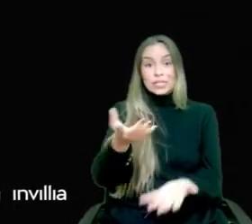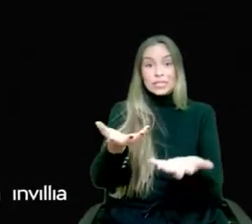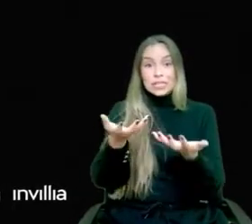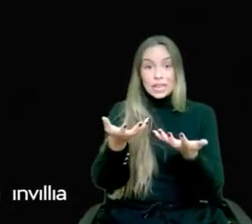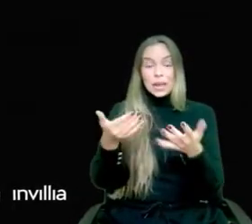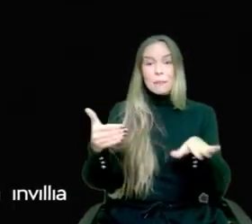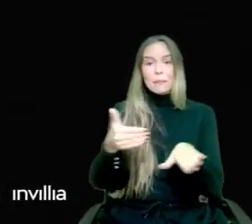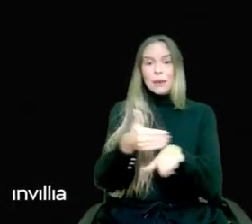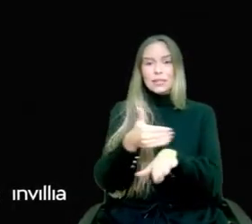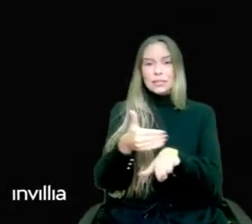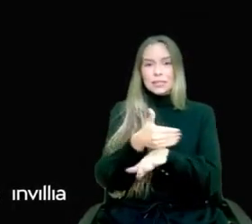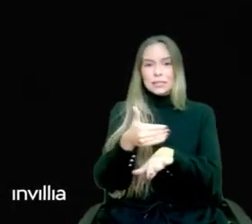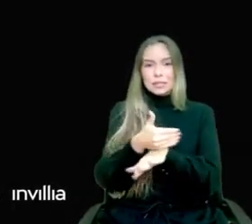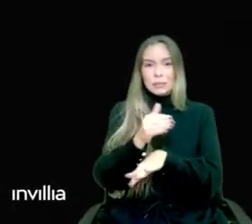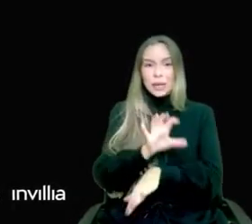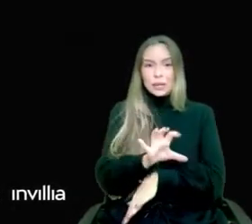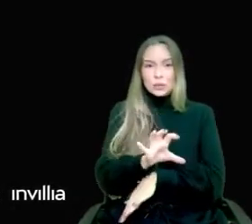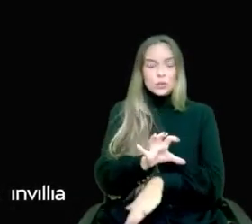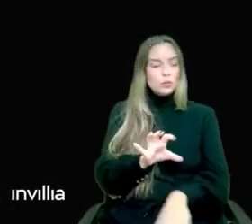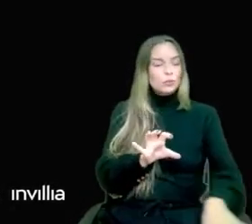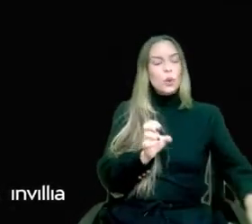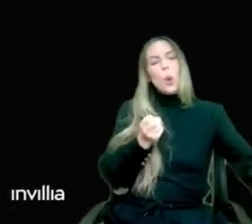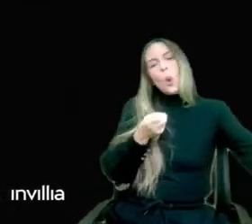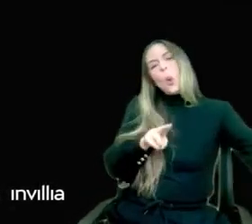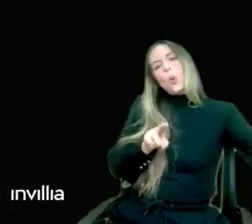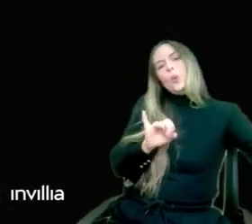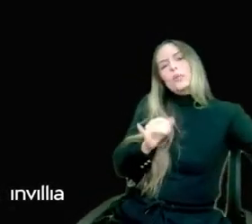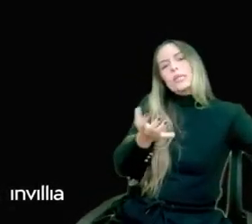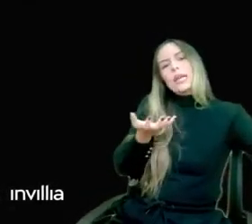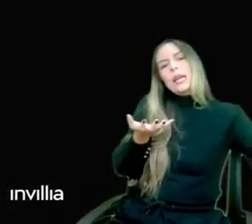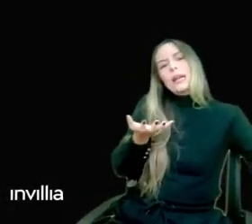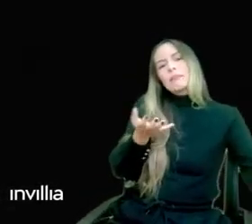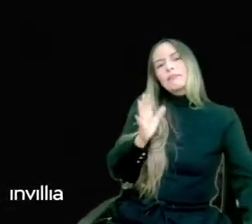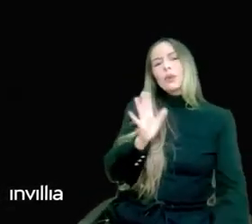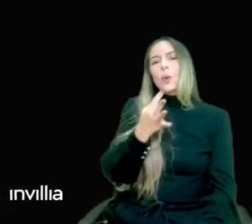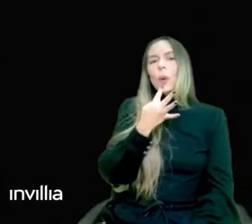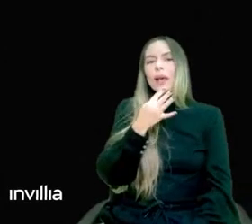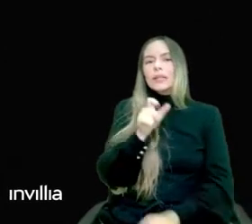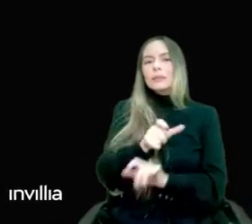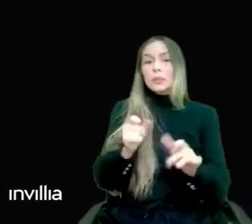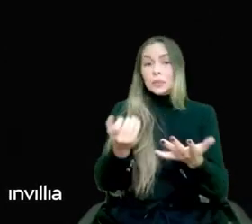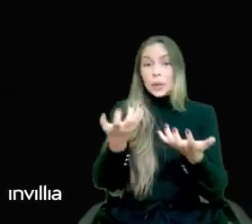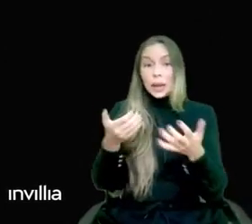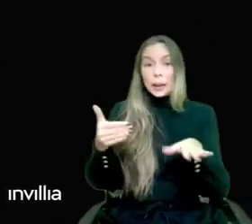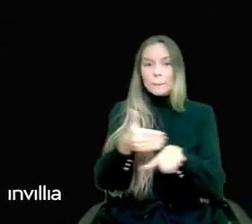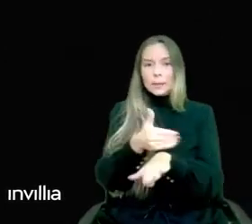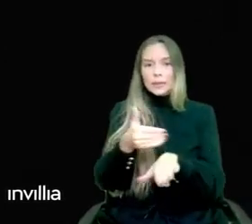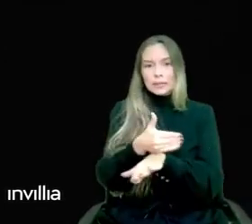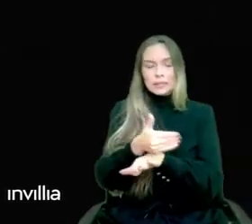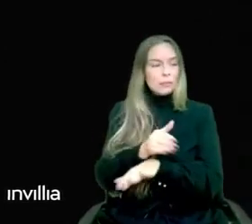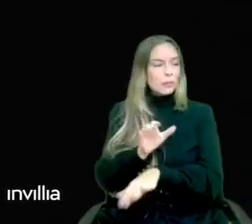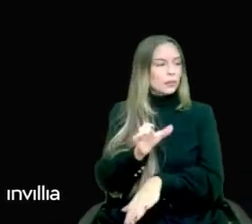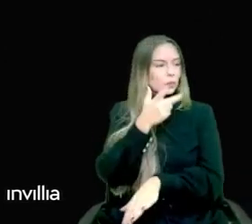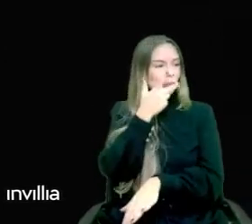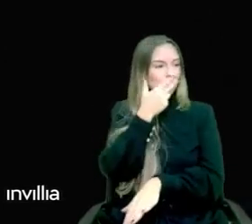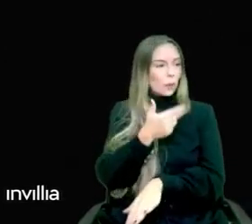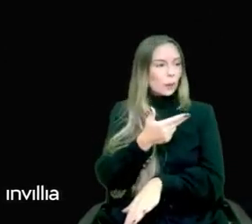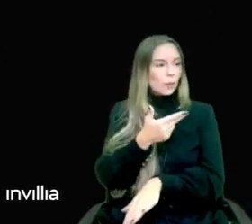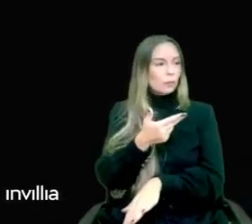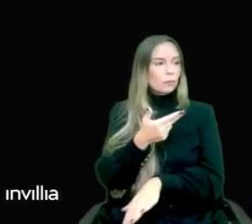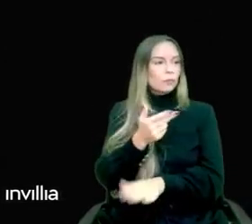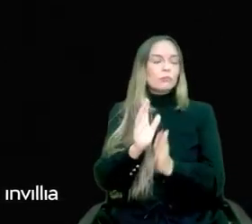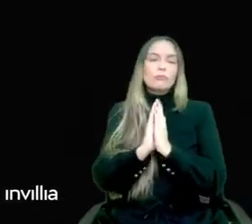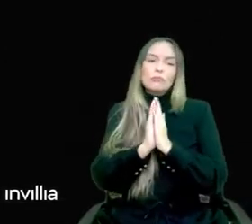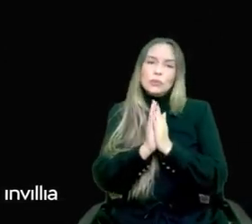or if you know someone who wants to be part or can be part of this, please reach out